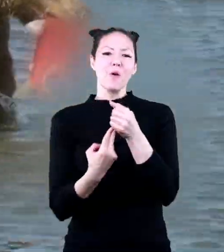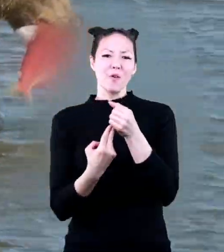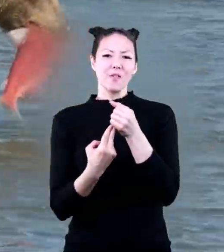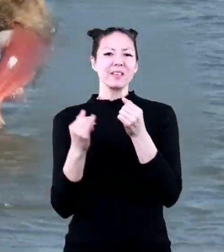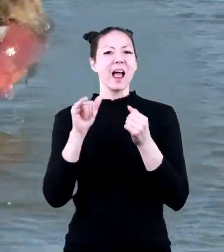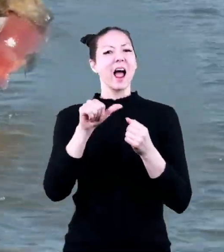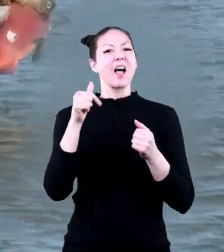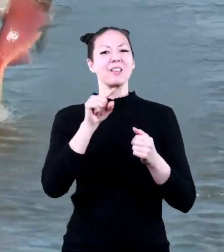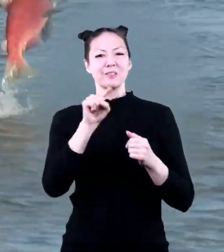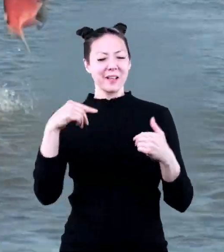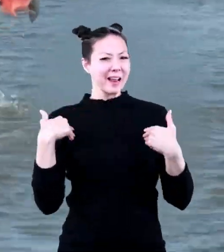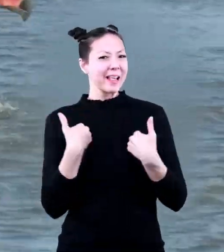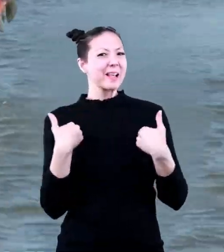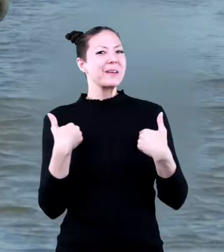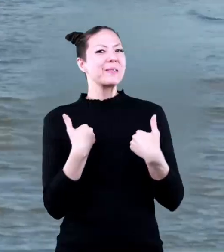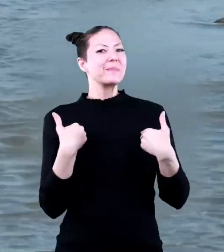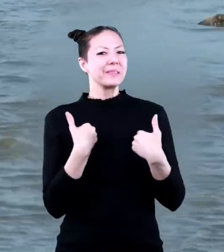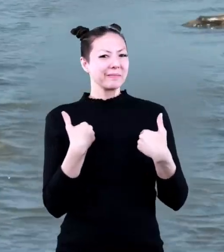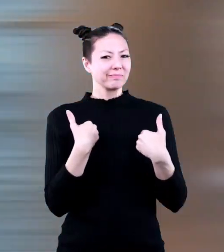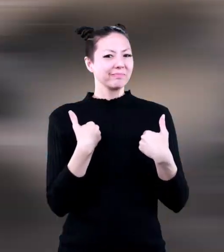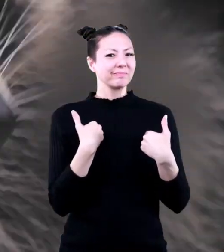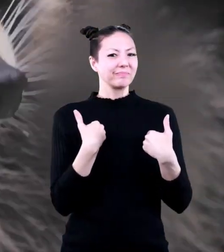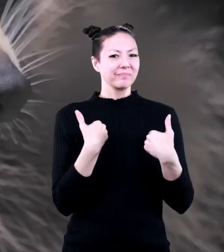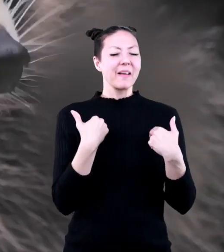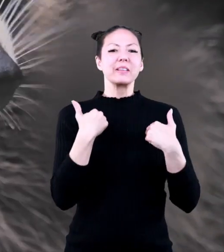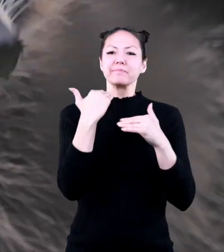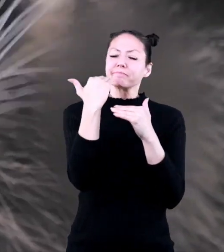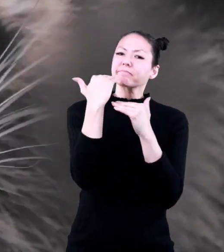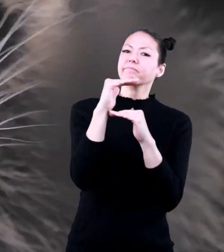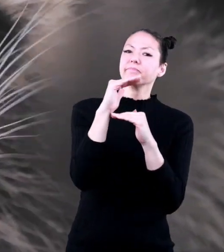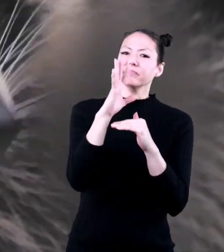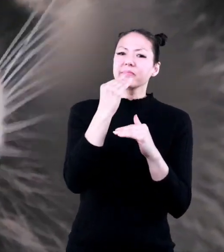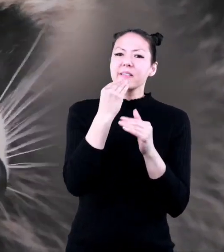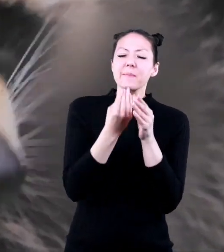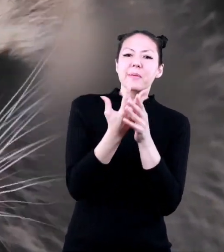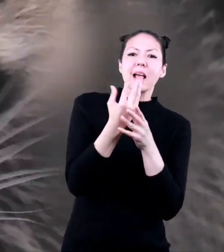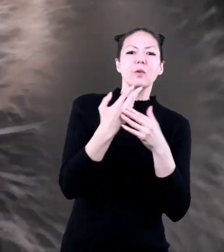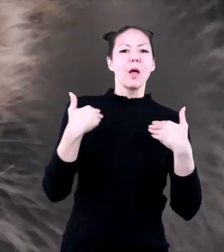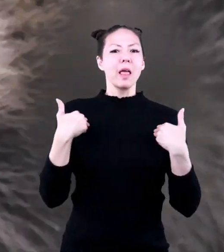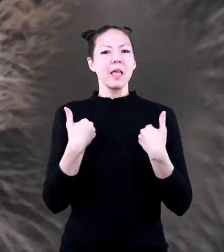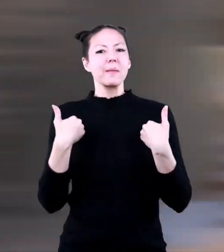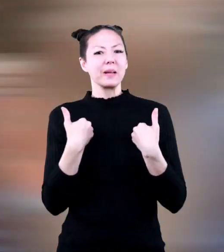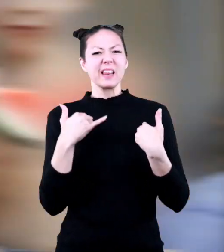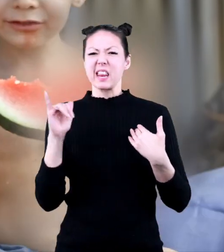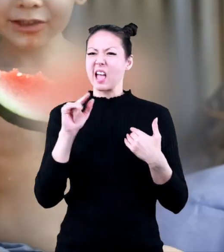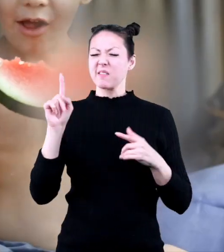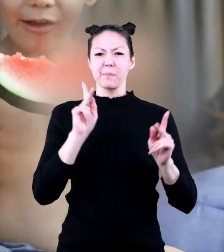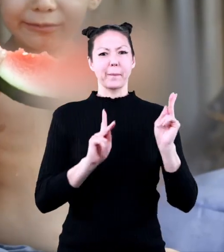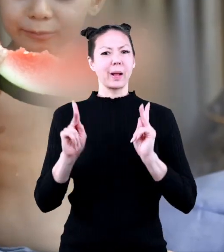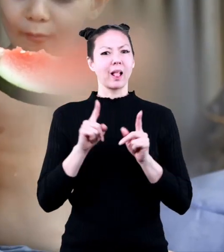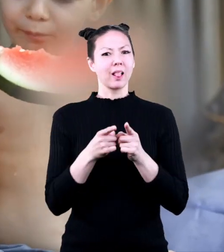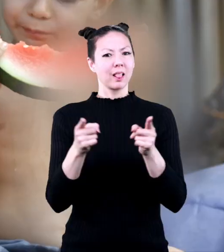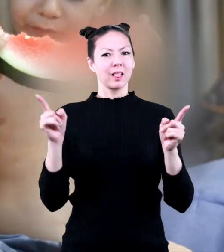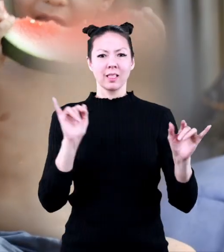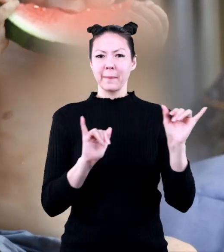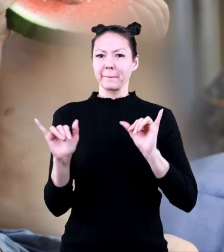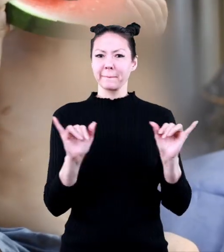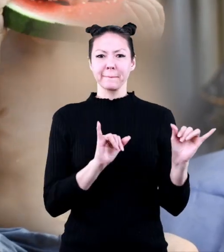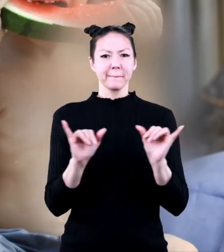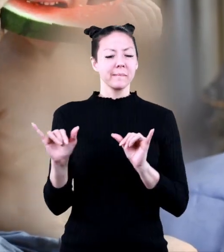Like other animals, omnivores may limit the types of plants or animals they eat, just like humans.